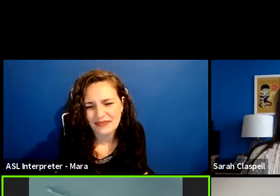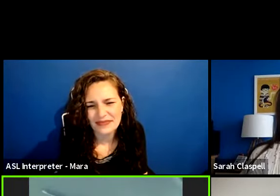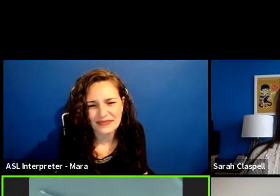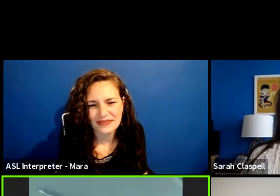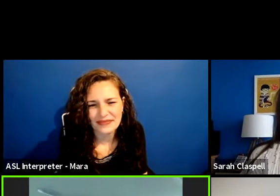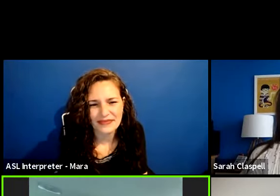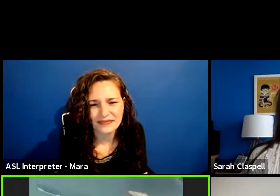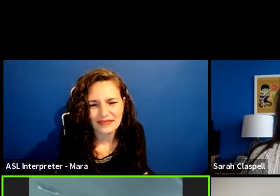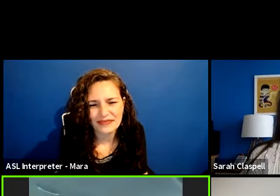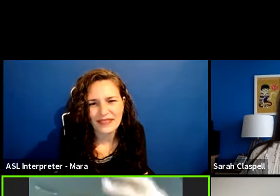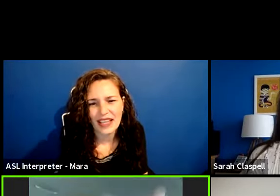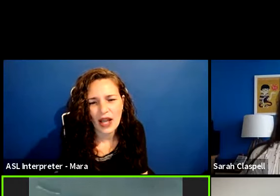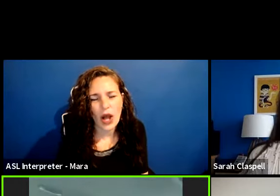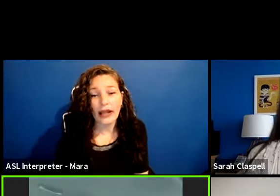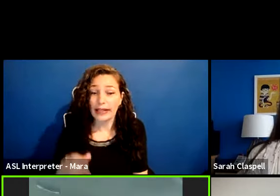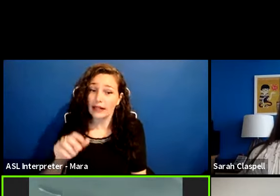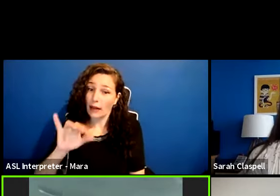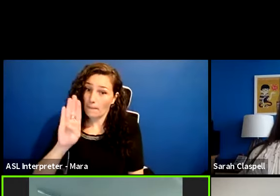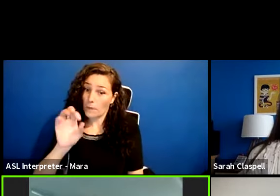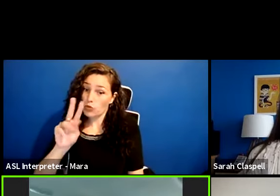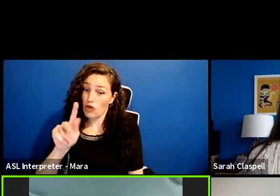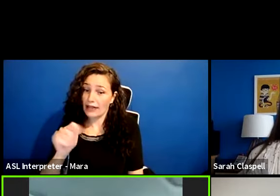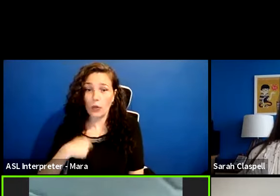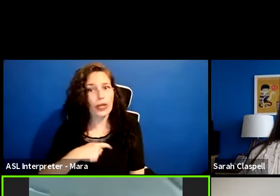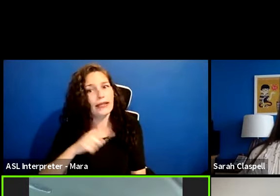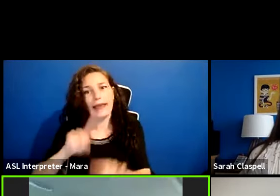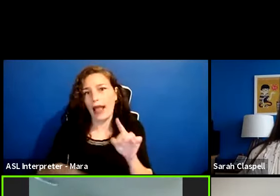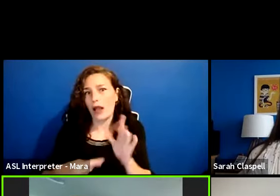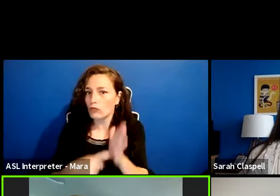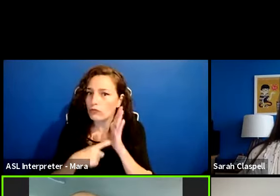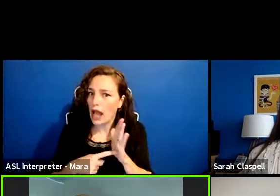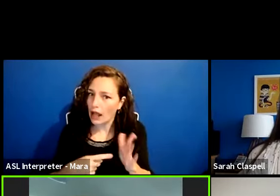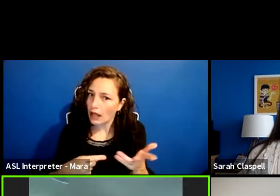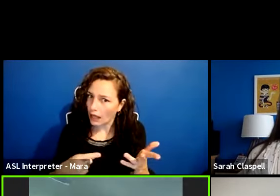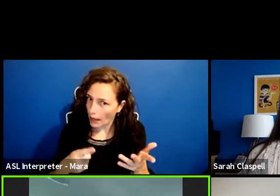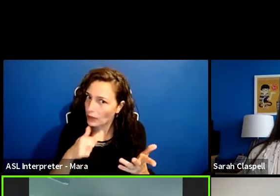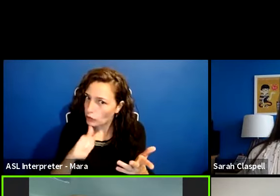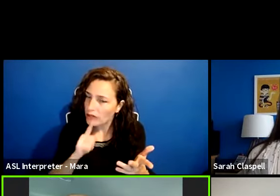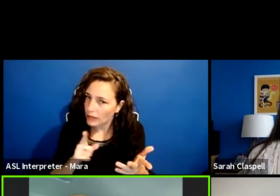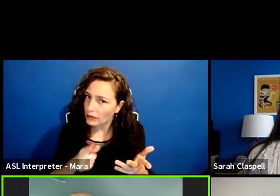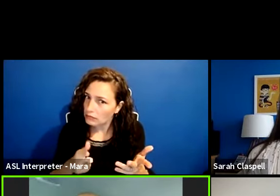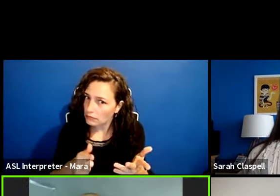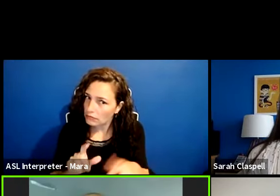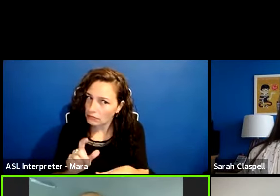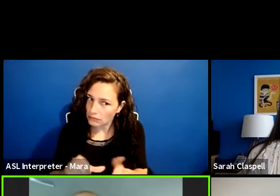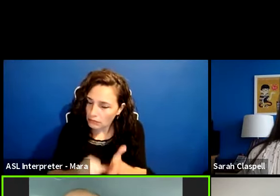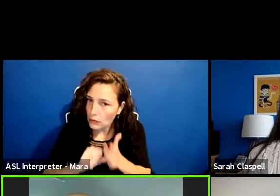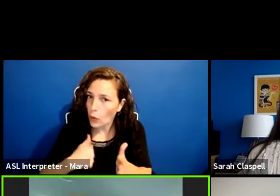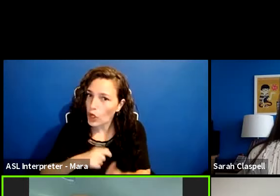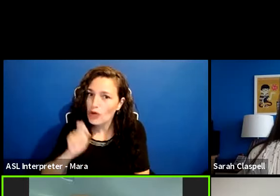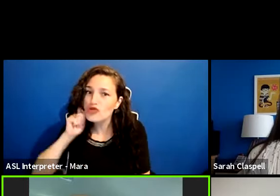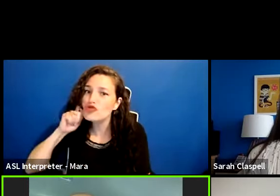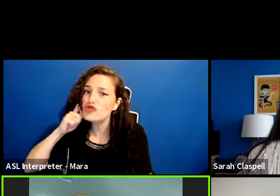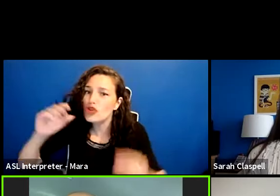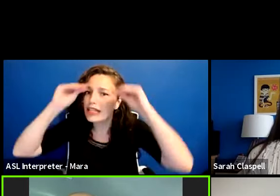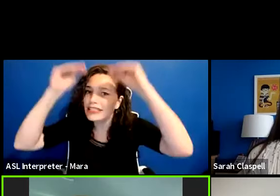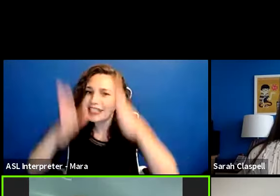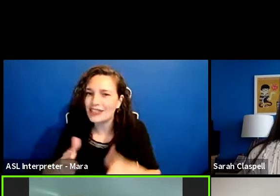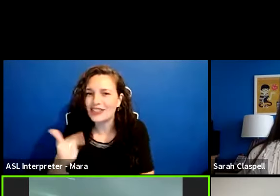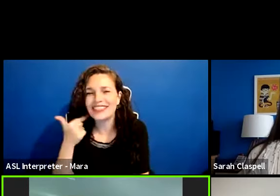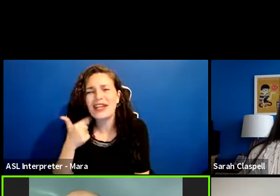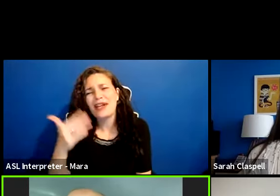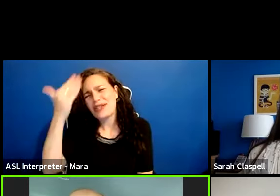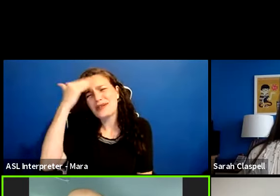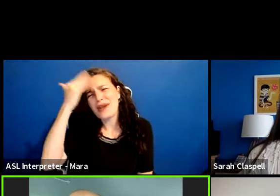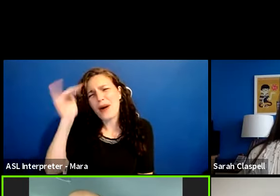can't stress that enough. We're cool teachers, you know, like you remember the show. Don't touch. Don't the lava